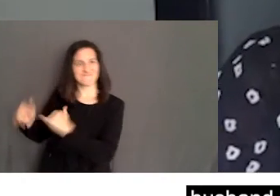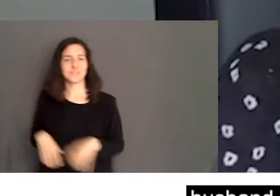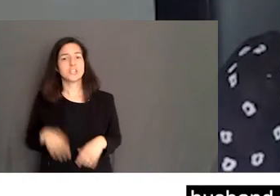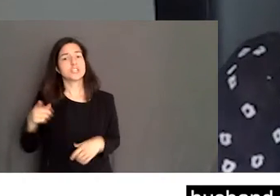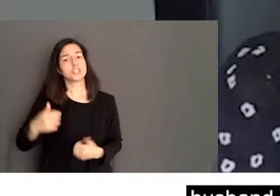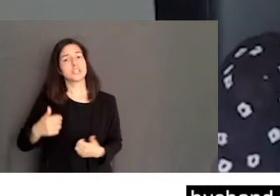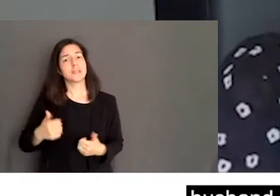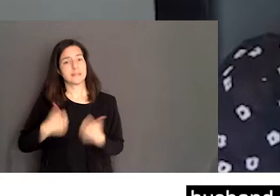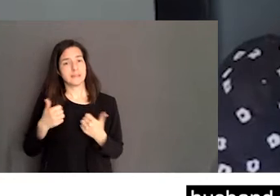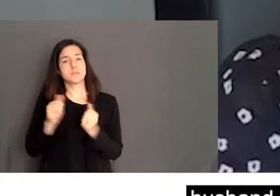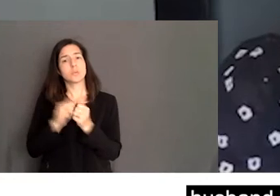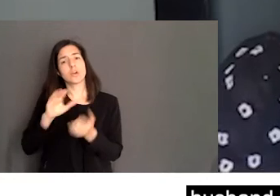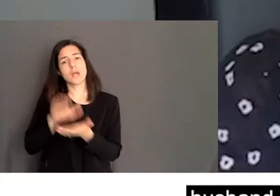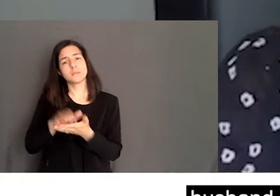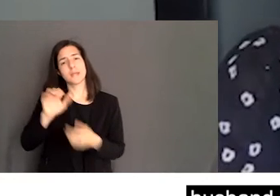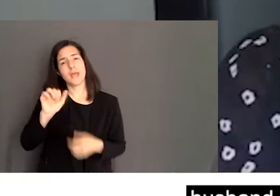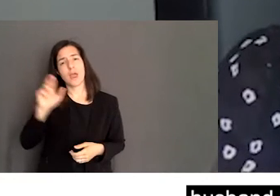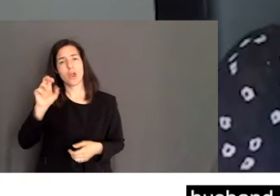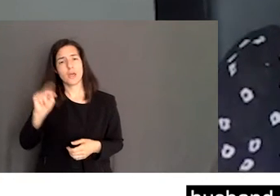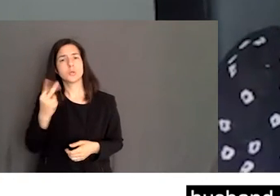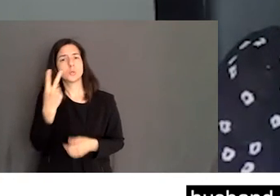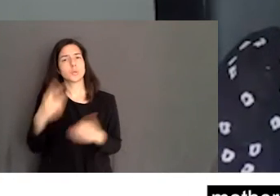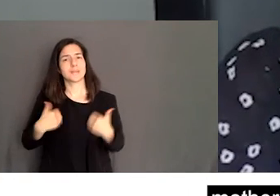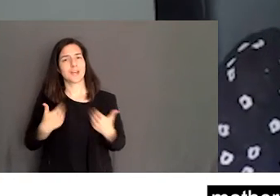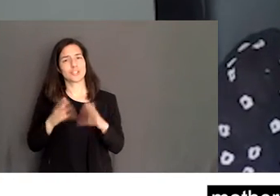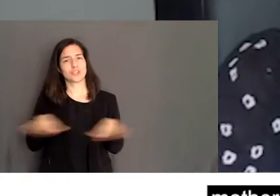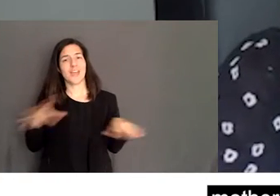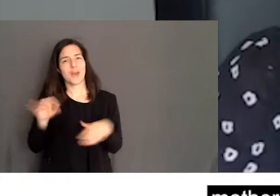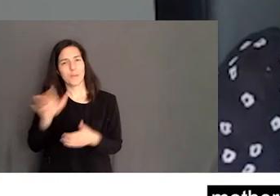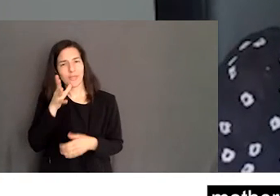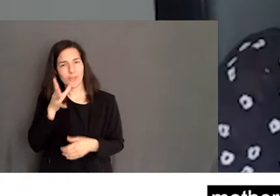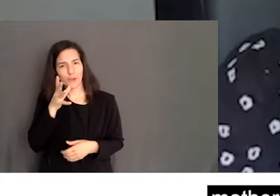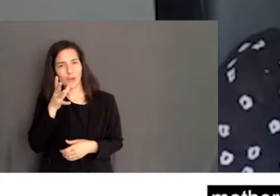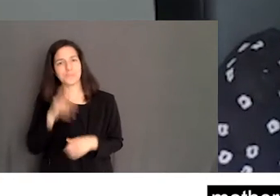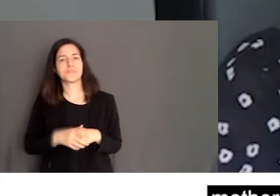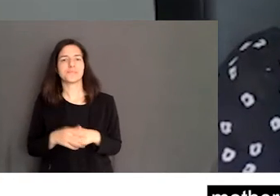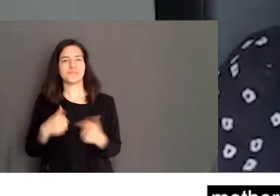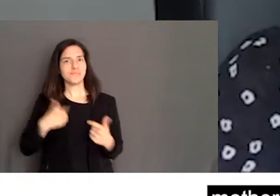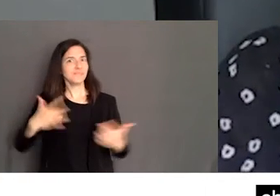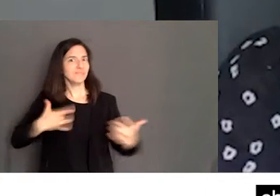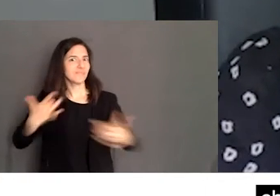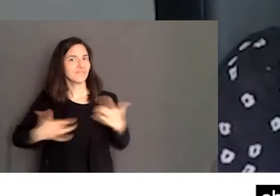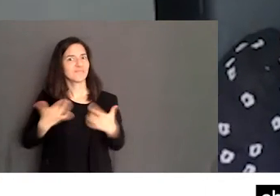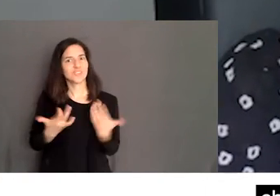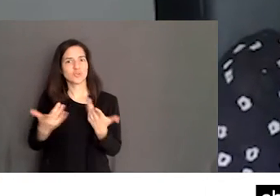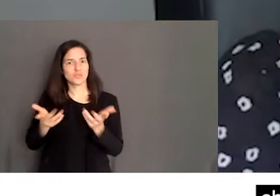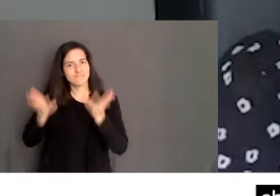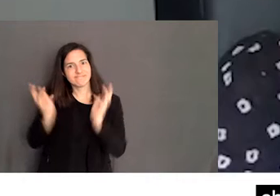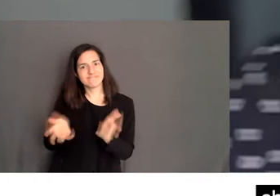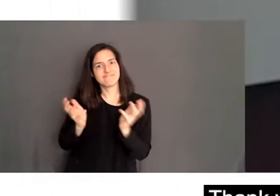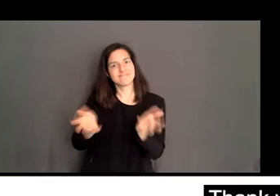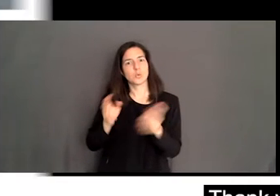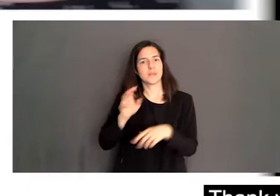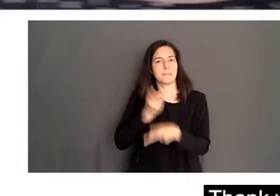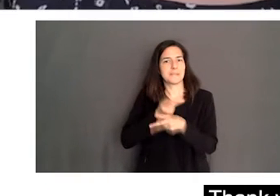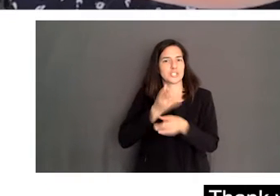her husband, Erin, her two youngest children, and her mother. I'm so excited to introduce and have a chat with Minister Carla